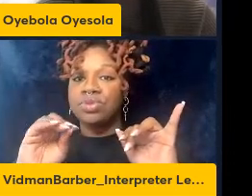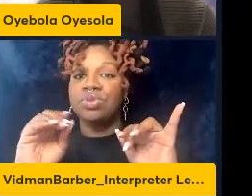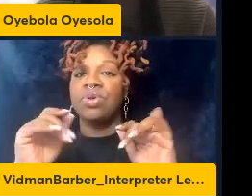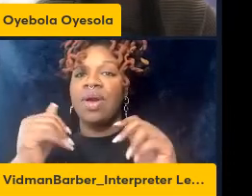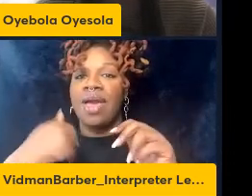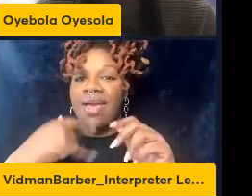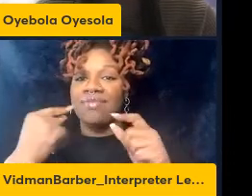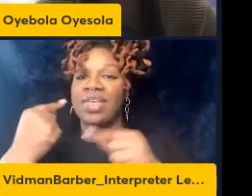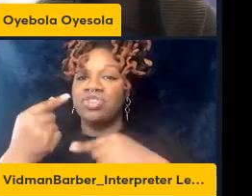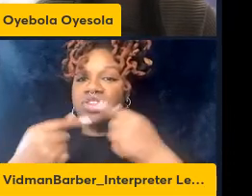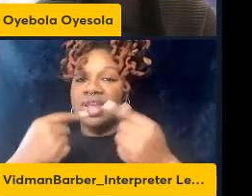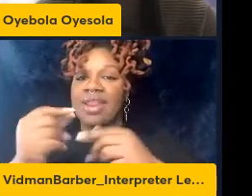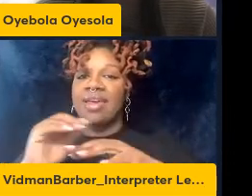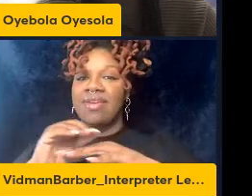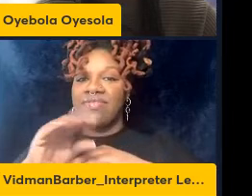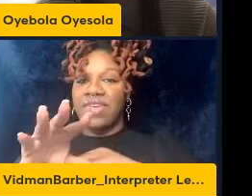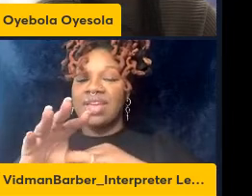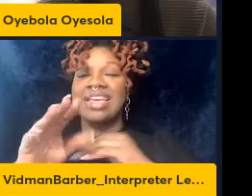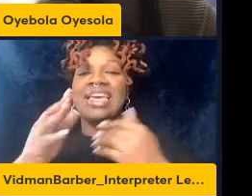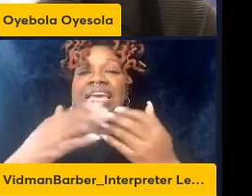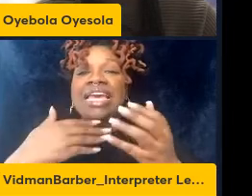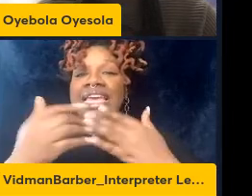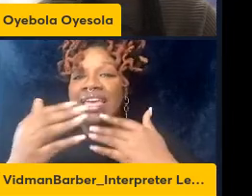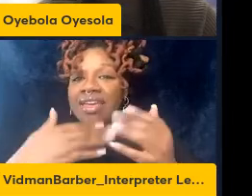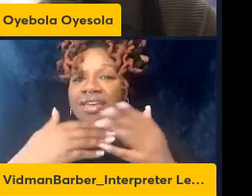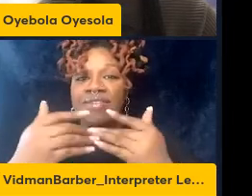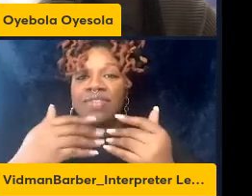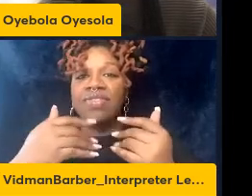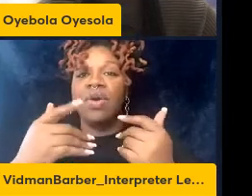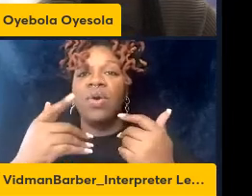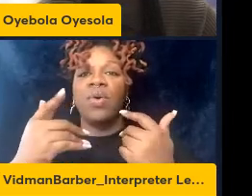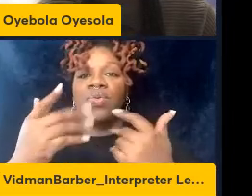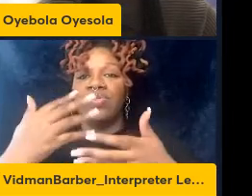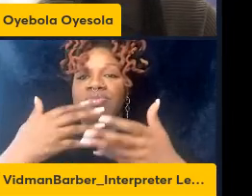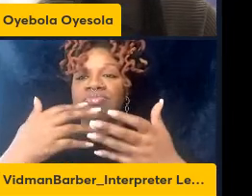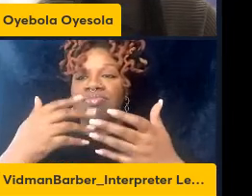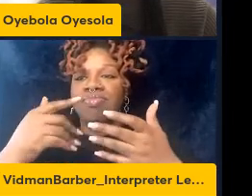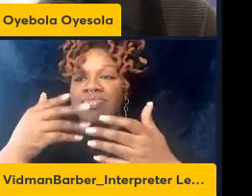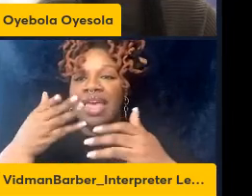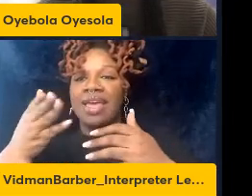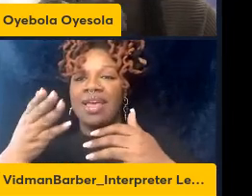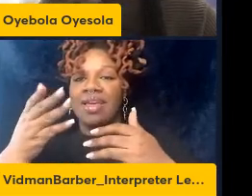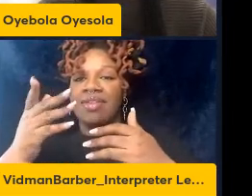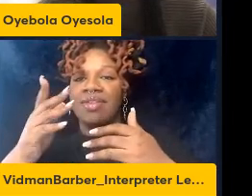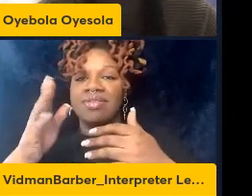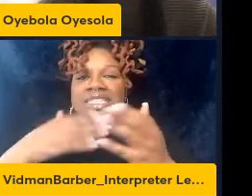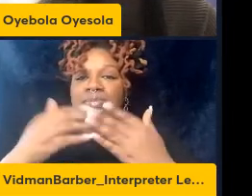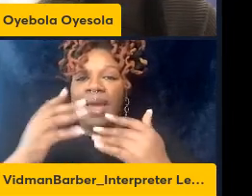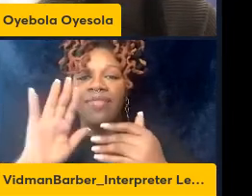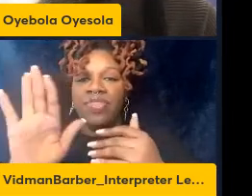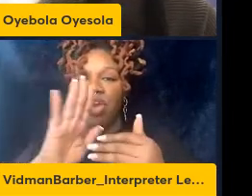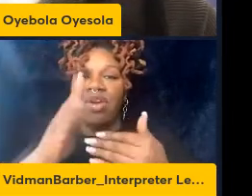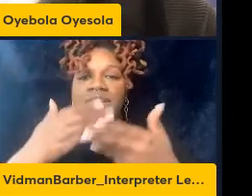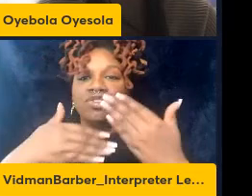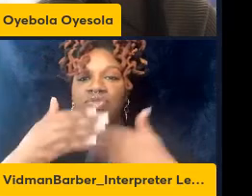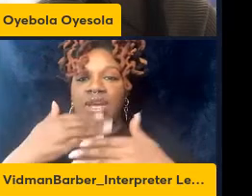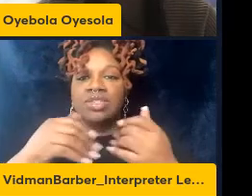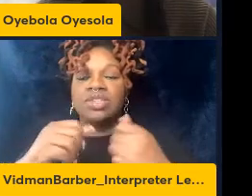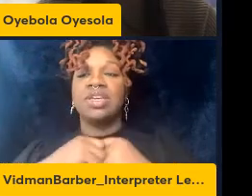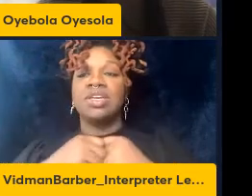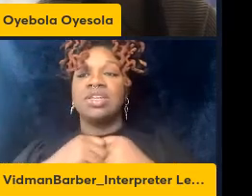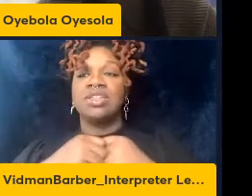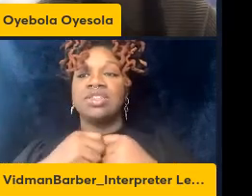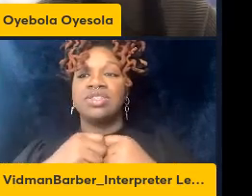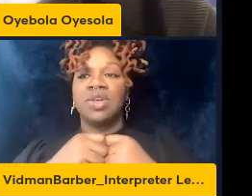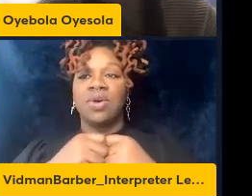persist even though there are interactions so this expression of CD44 and the